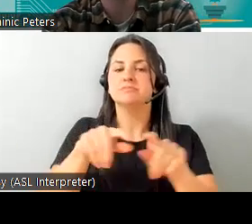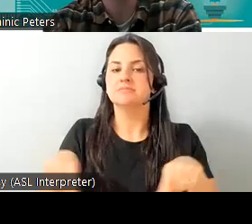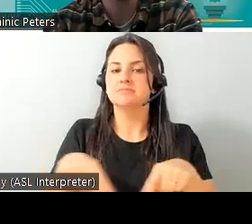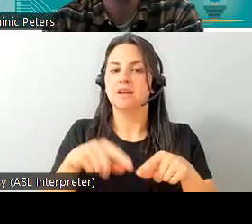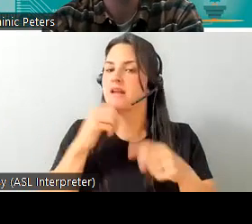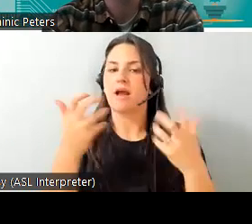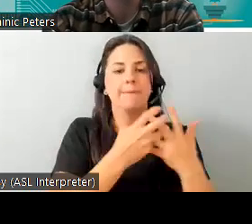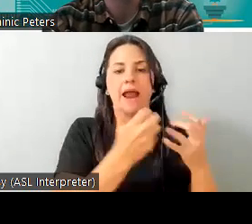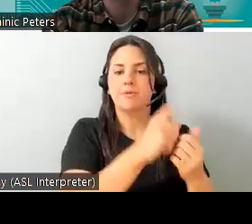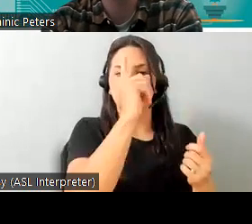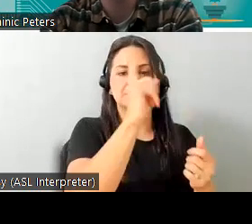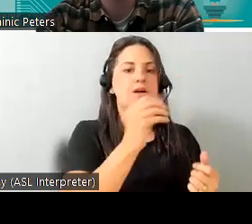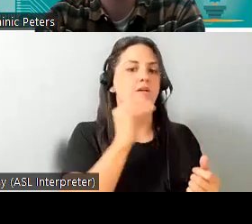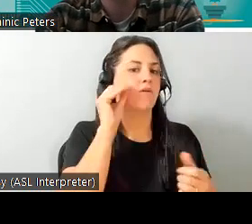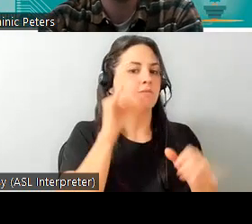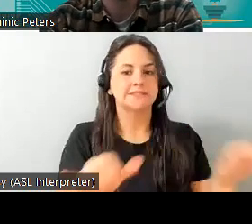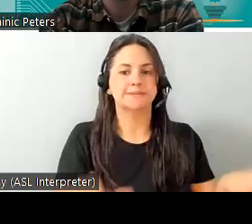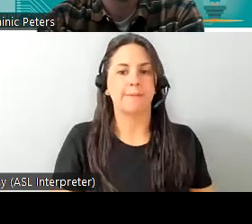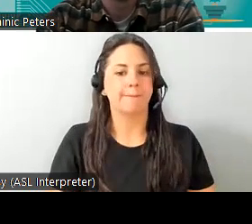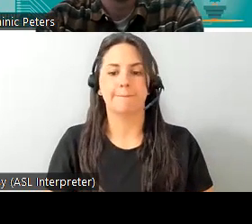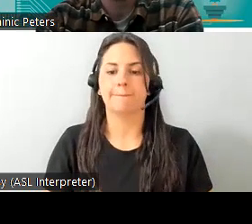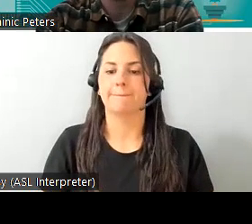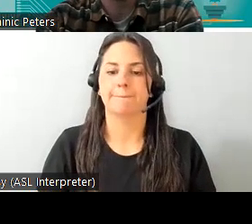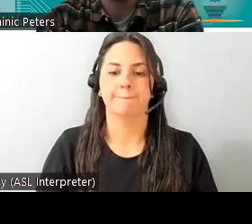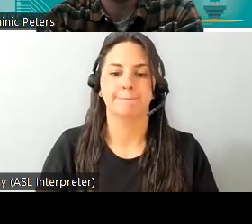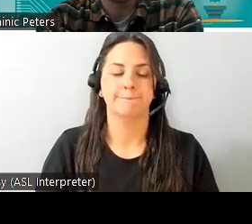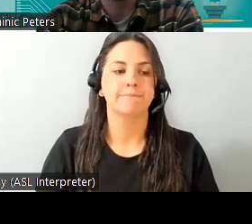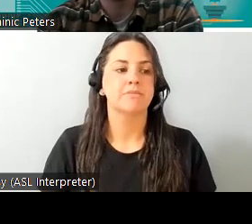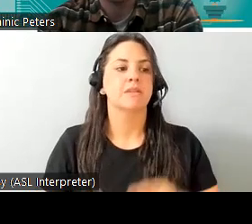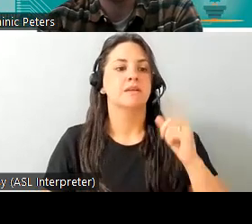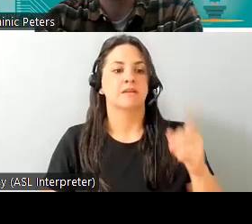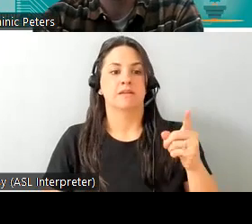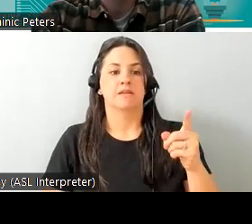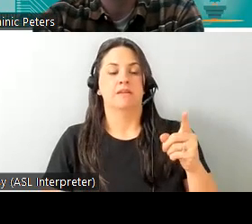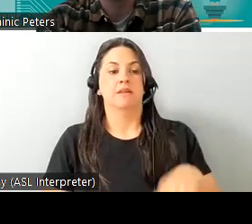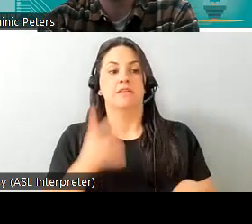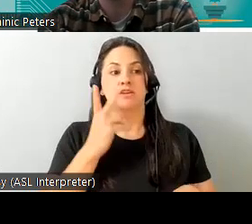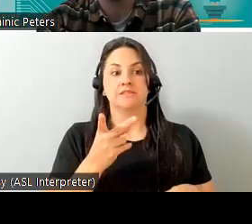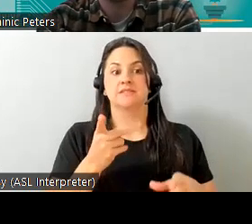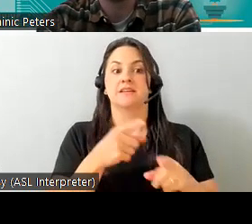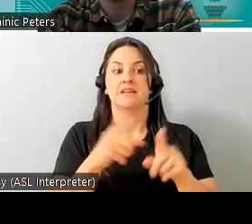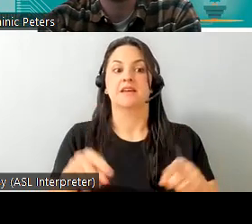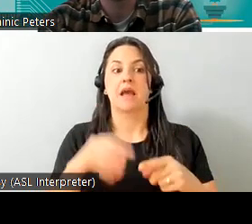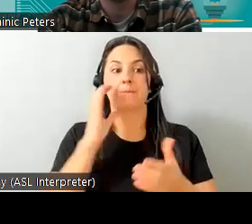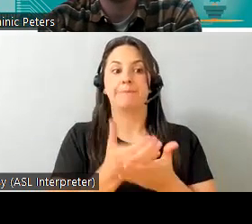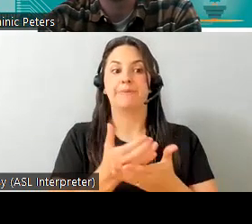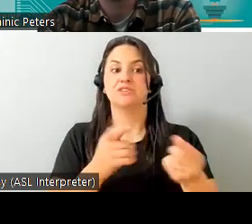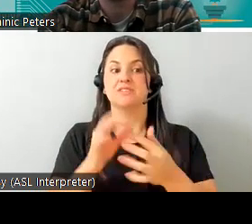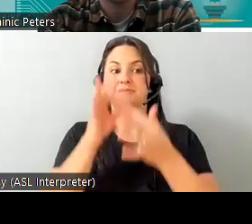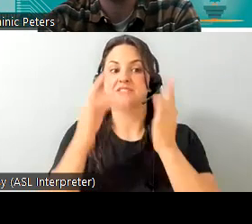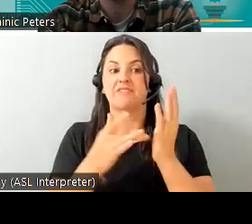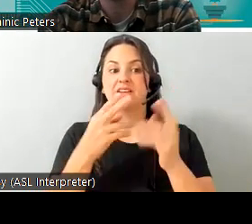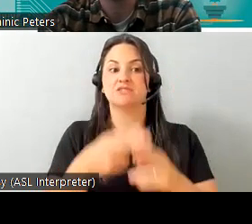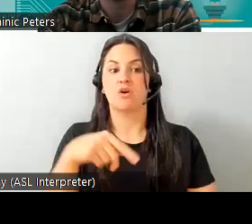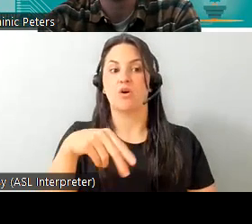next slide please i'd like to show you guys on the right hand side here this is a picture of a device called a